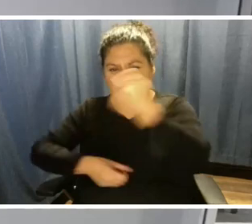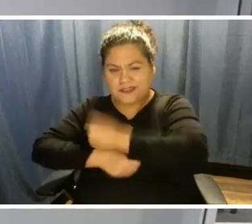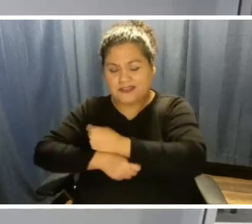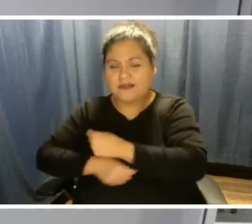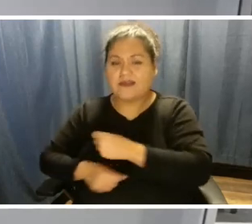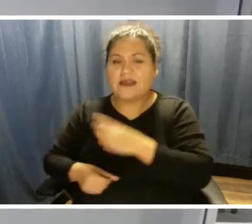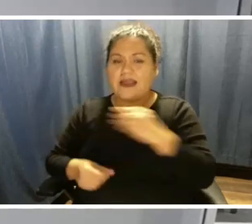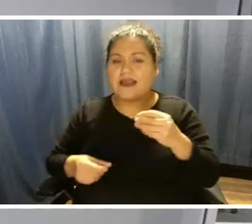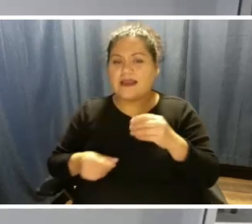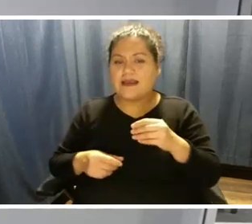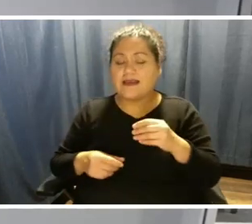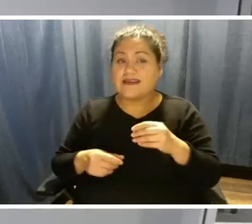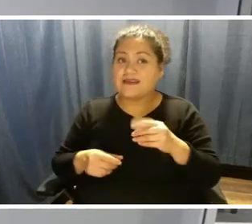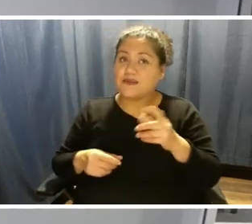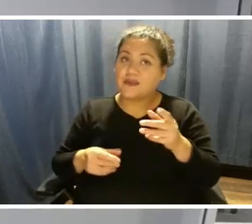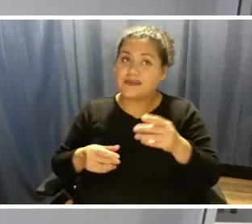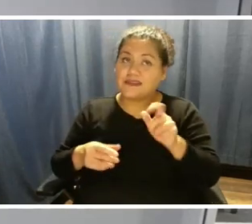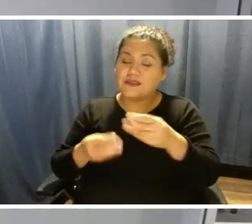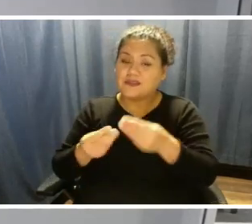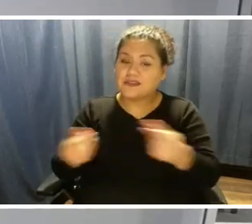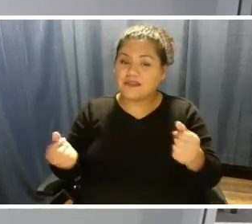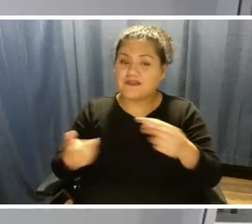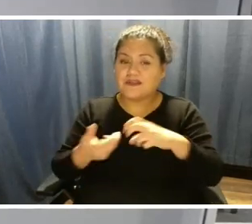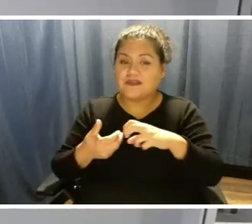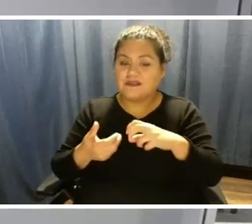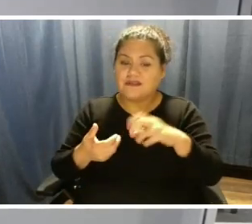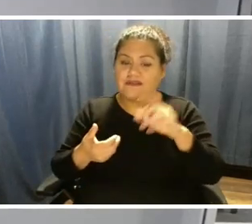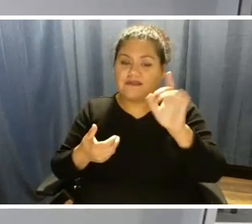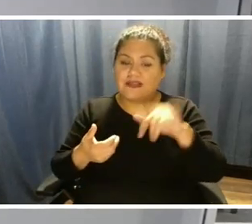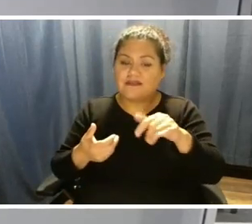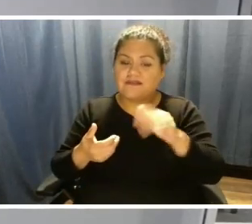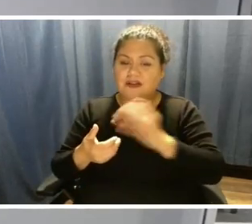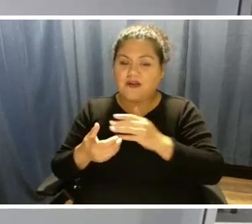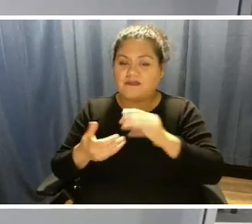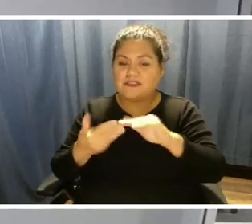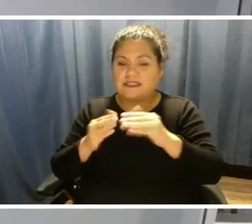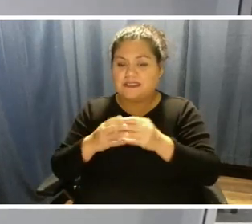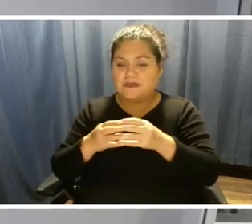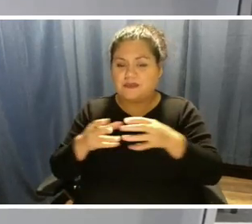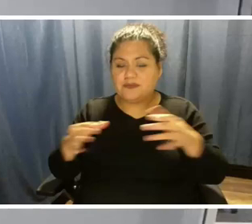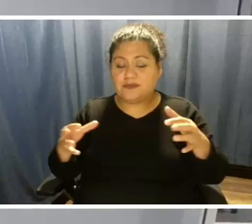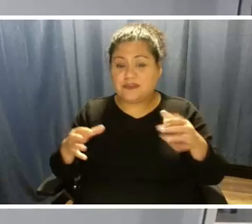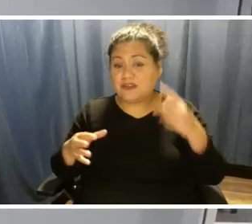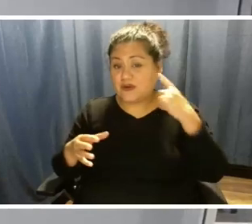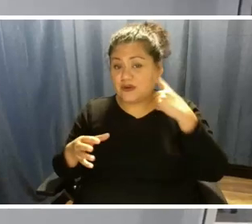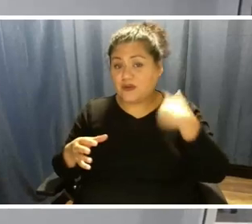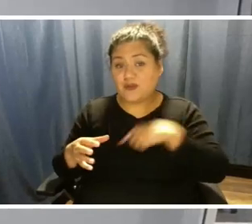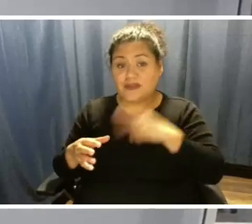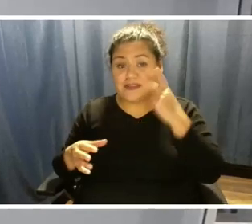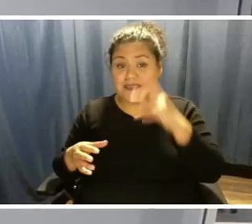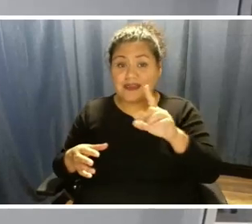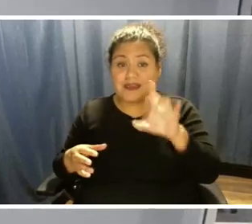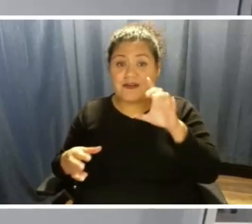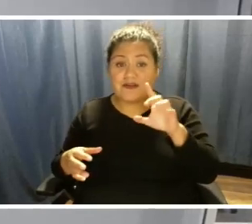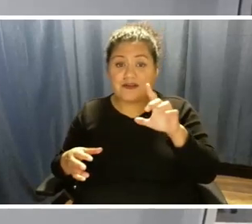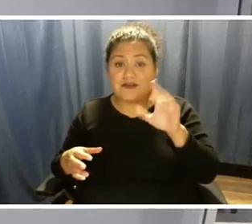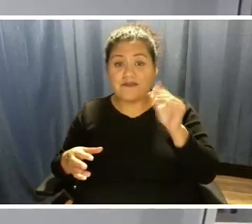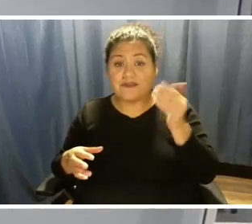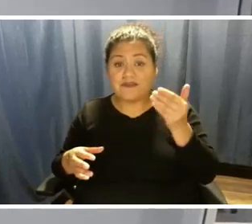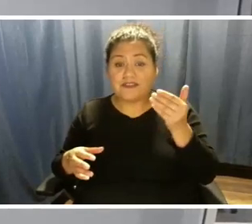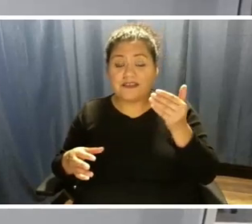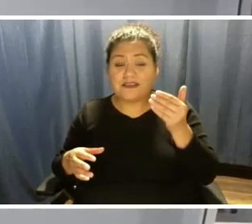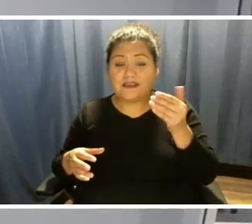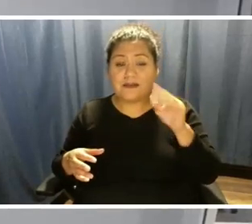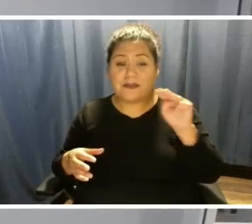is experiencing. As you heard Melissa mentioned at the beginning of this discussion, we're seeing about 115 megawatts a year